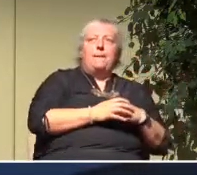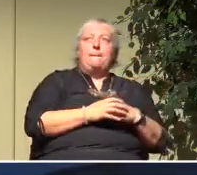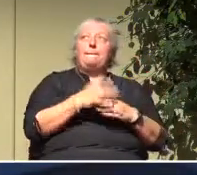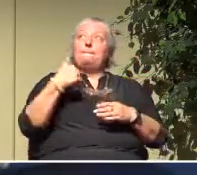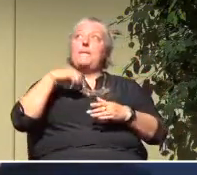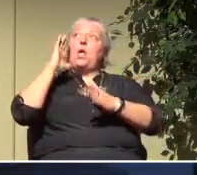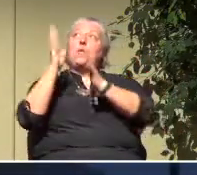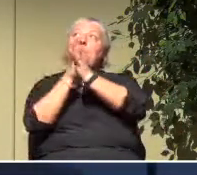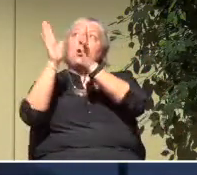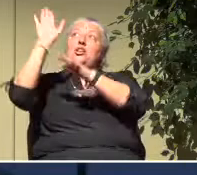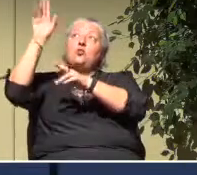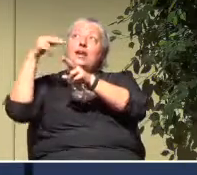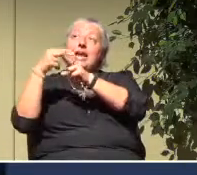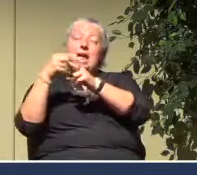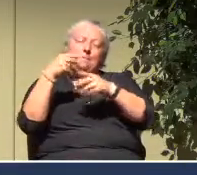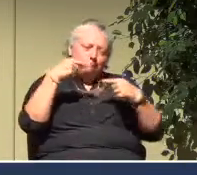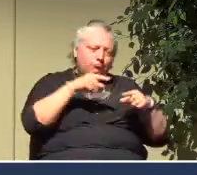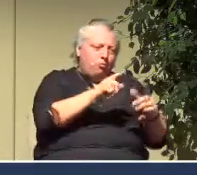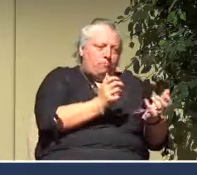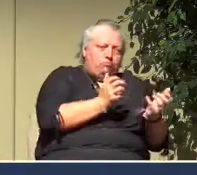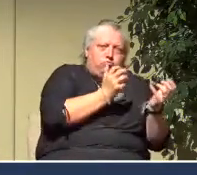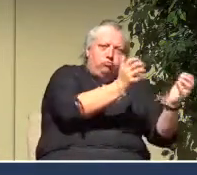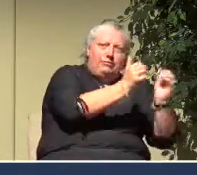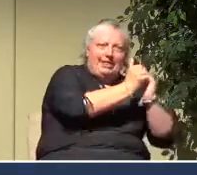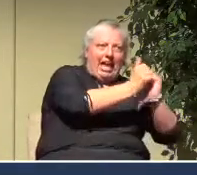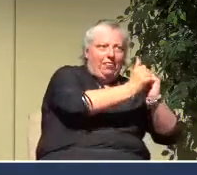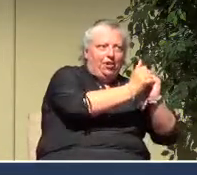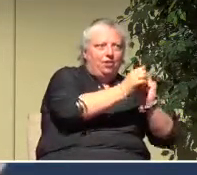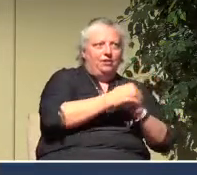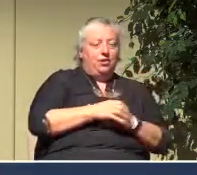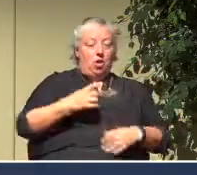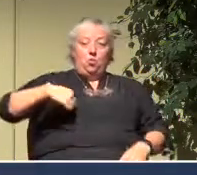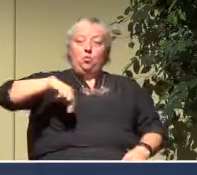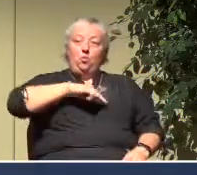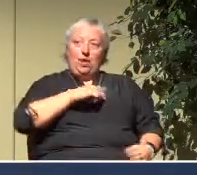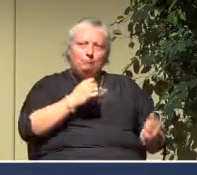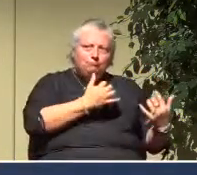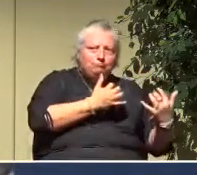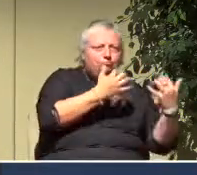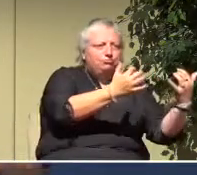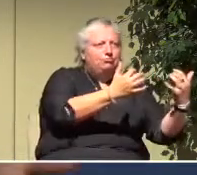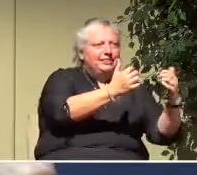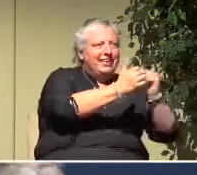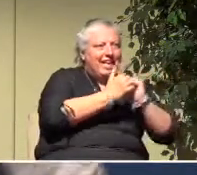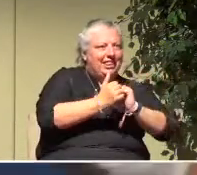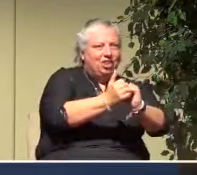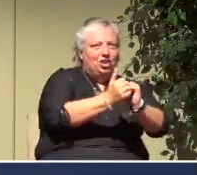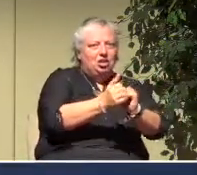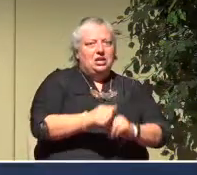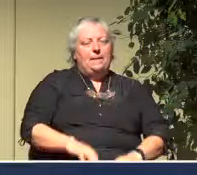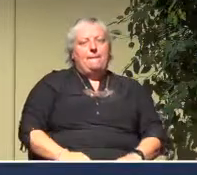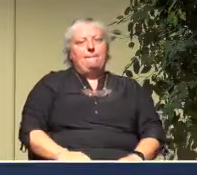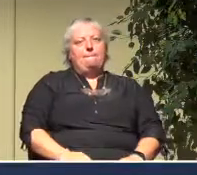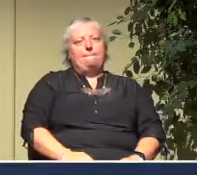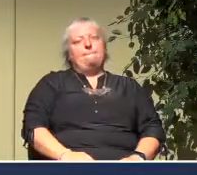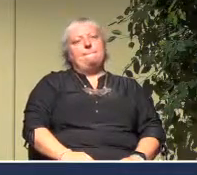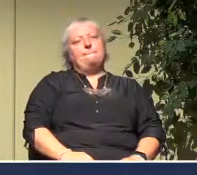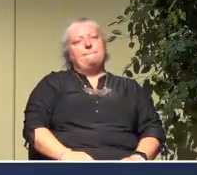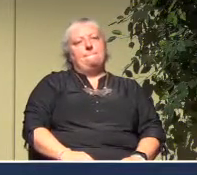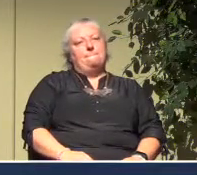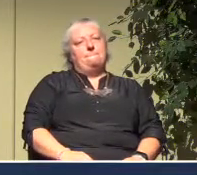the assembly. We are the assembly. When we gather together here. And so that has implications